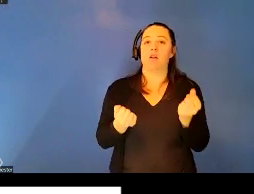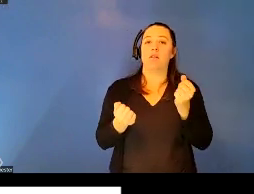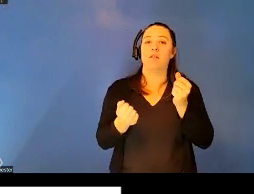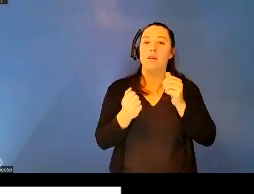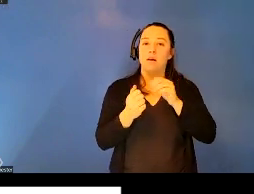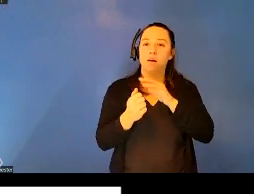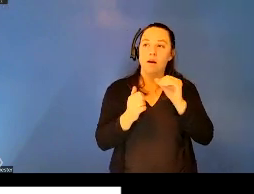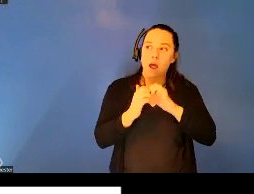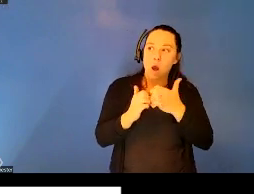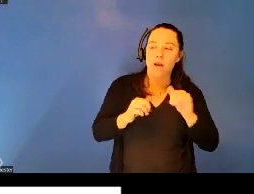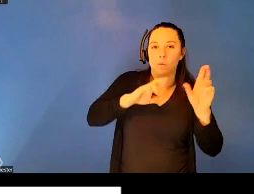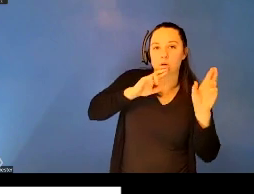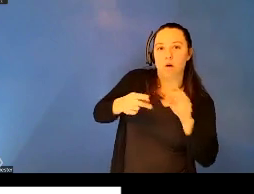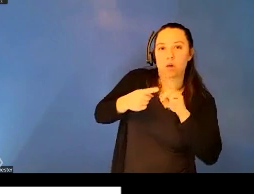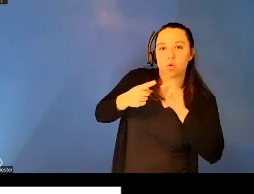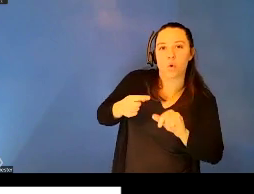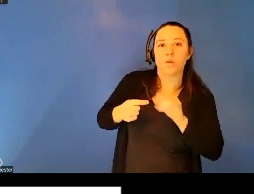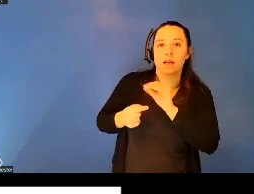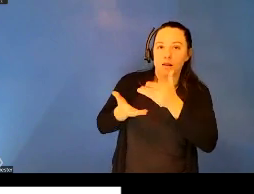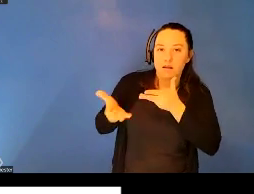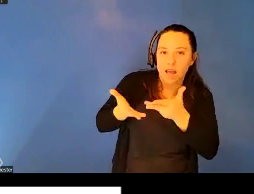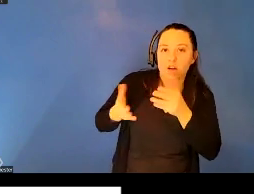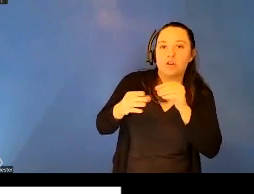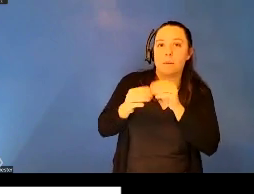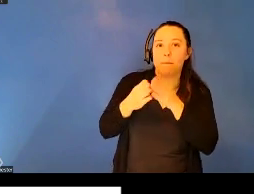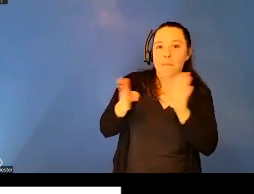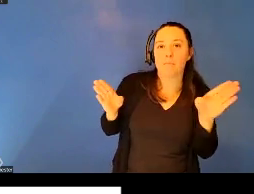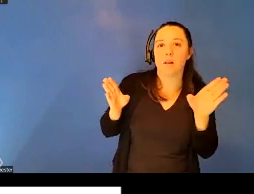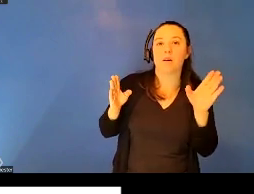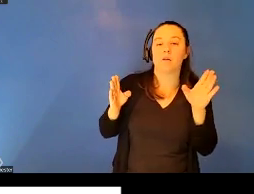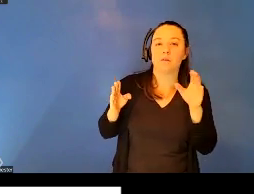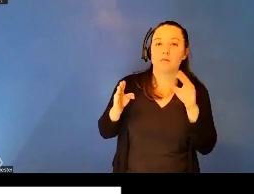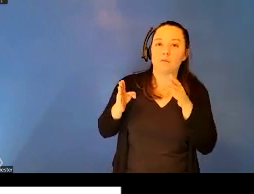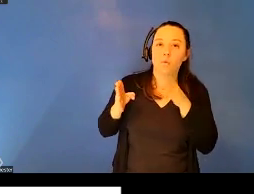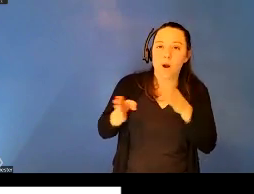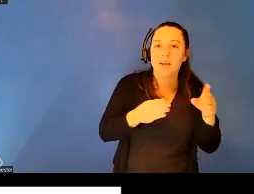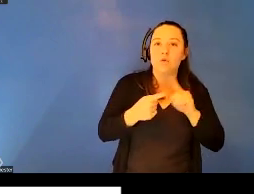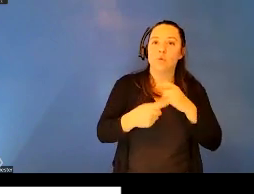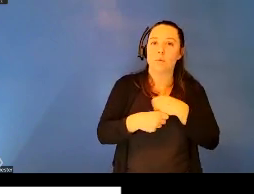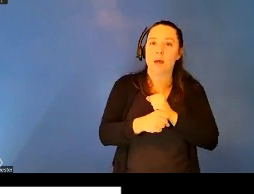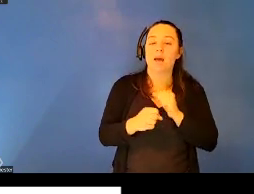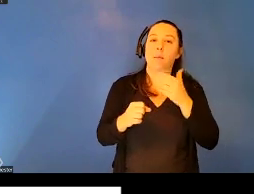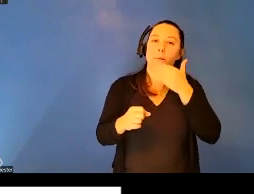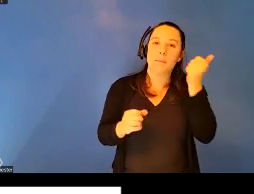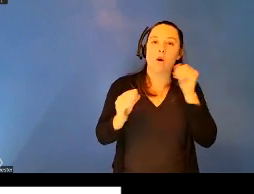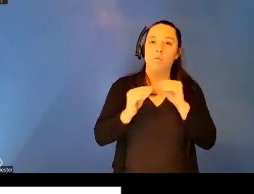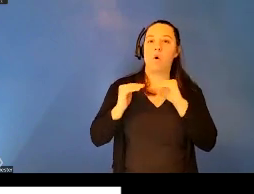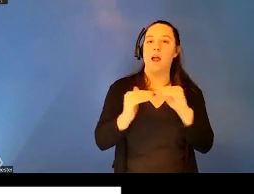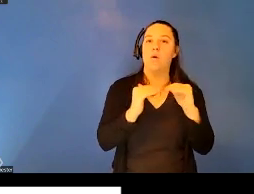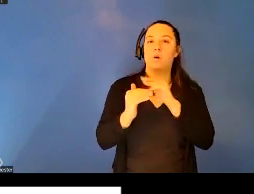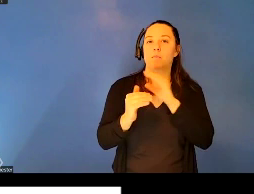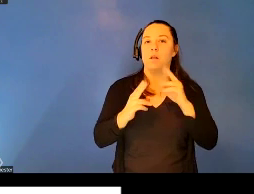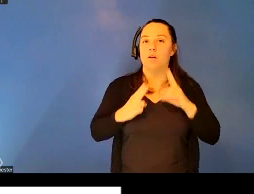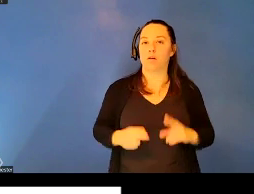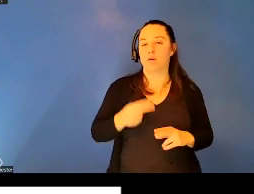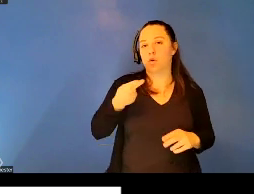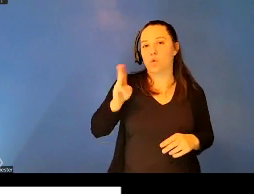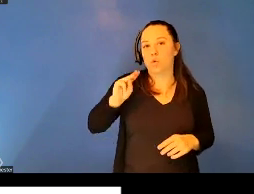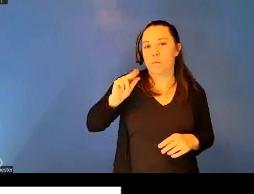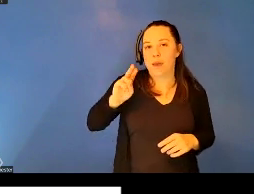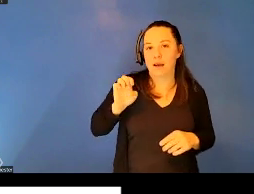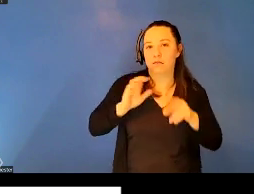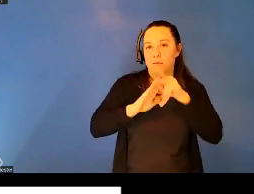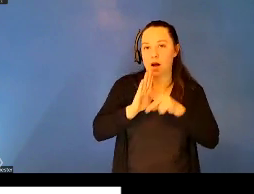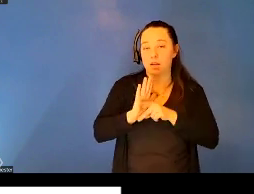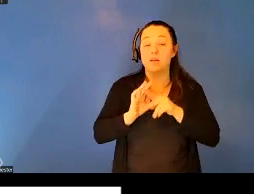with them in productive ways to produce better, more equitable and humane policy. So to conclude,